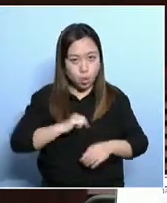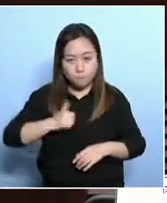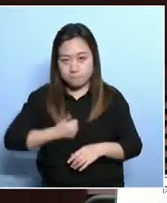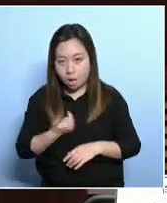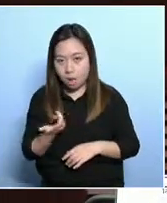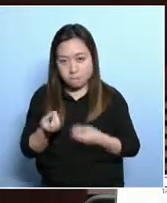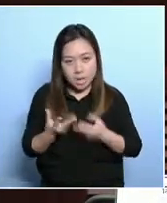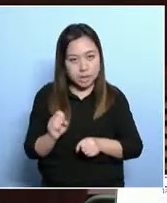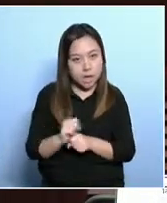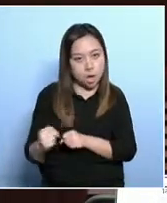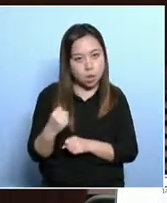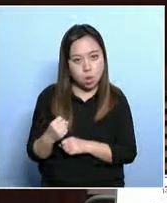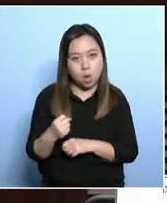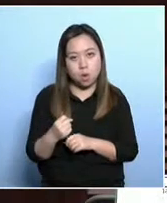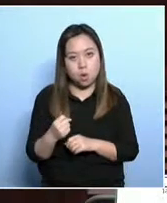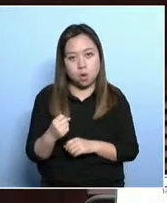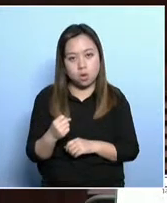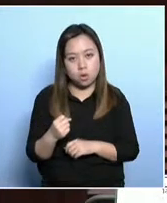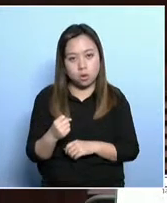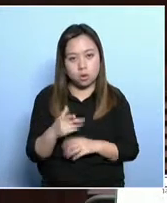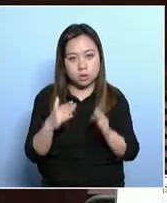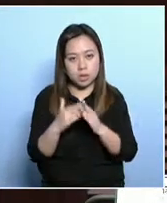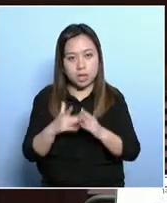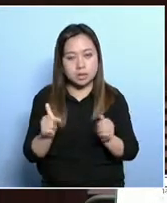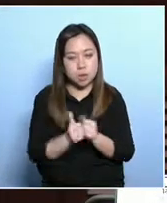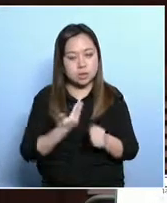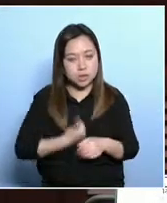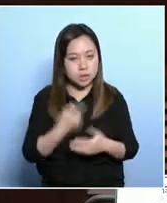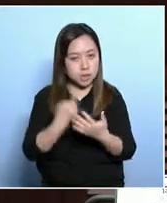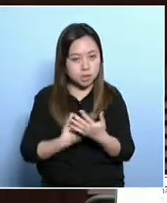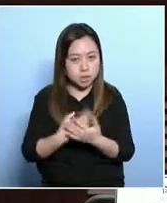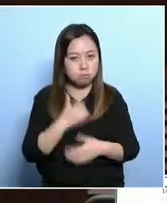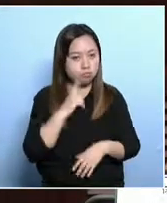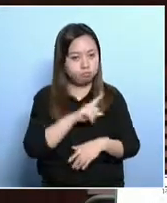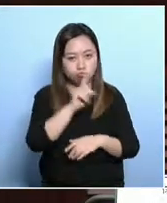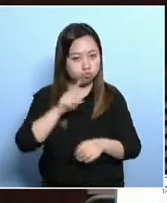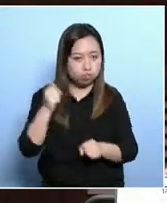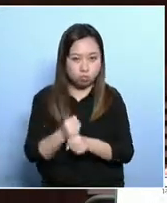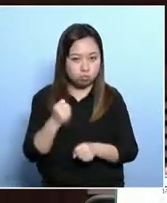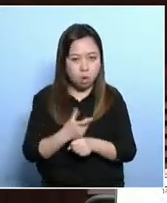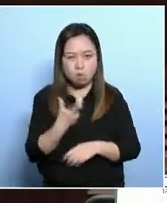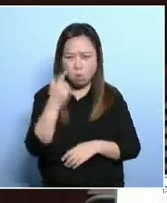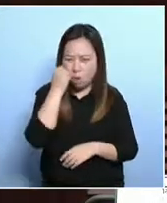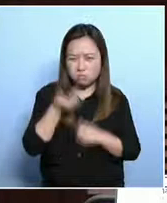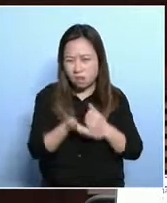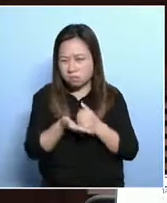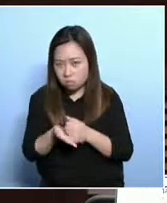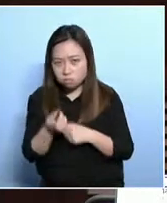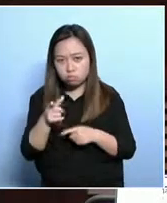care for the elderly. And on the labour side, we encourage the employers to